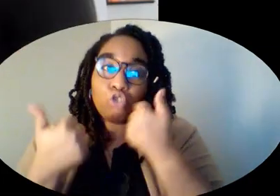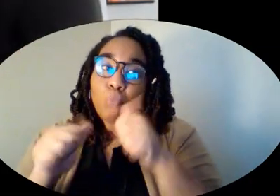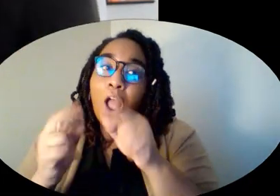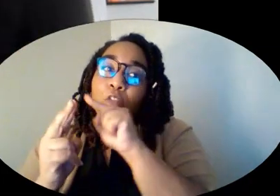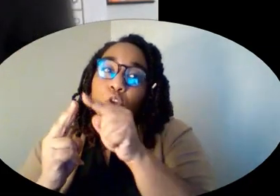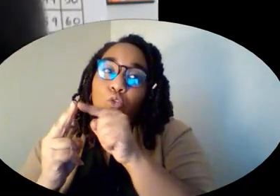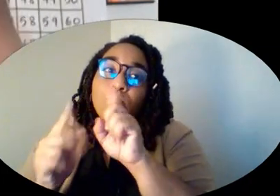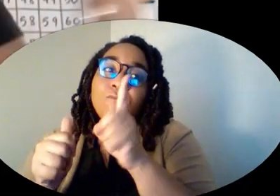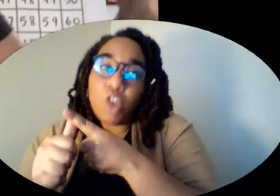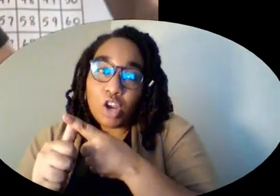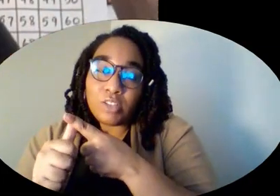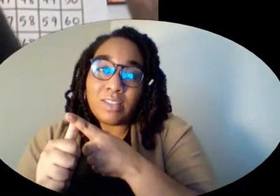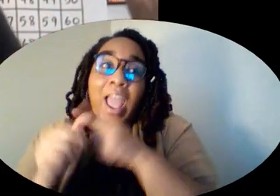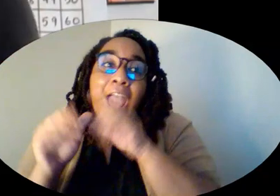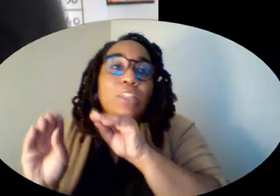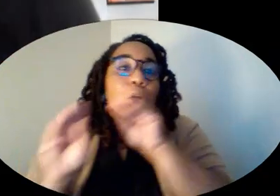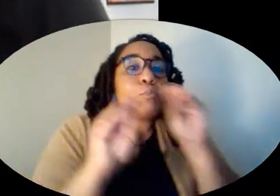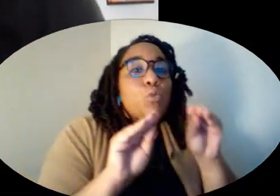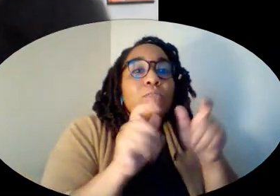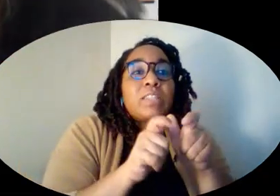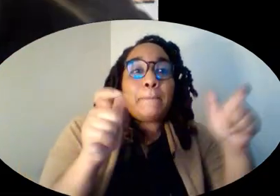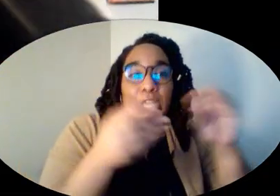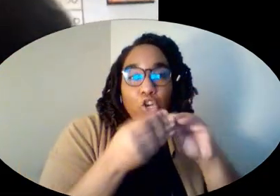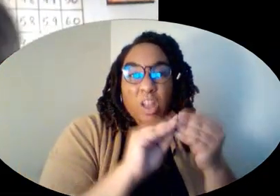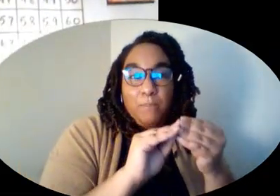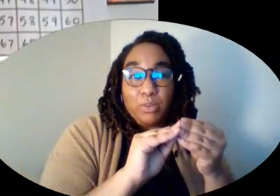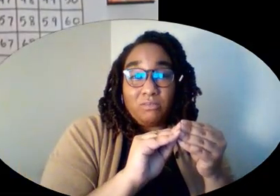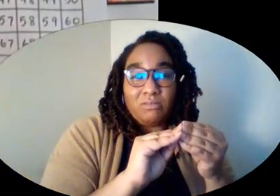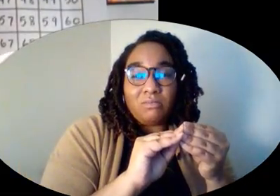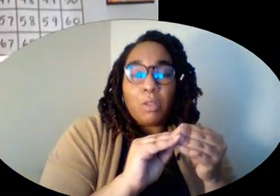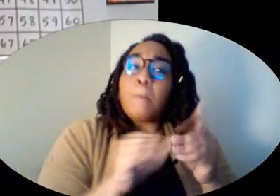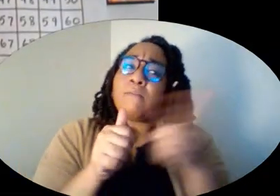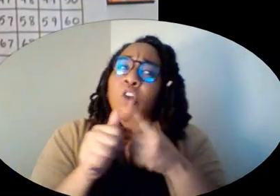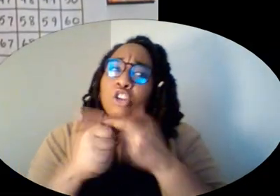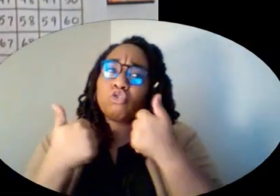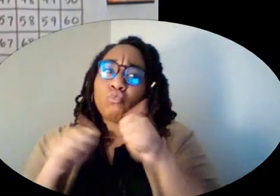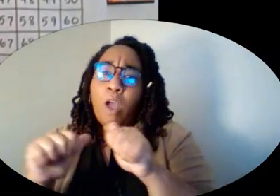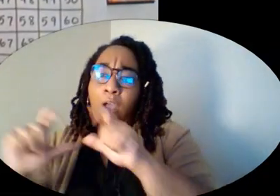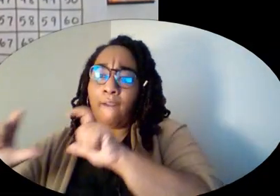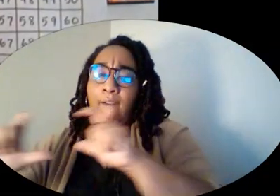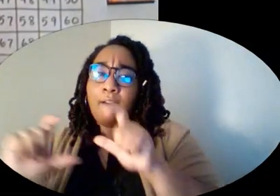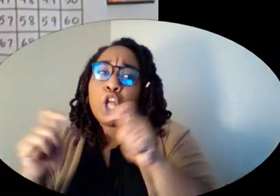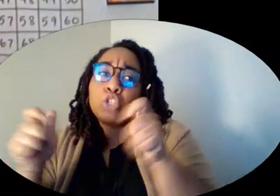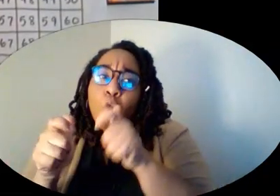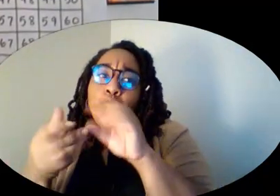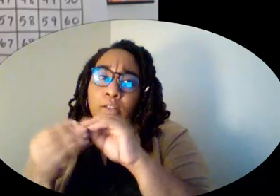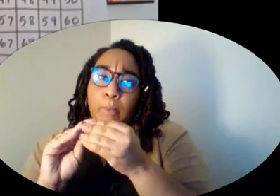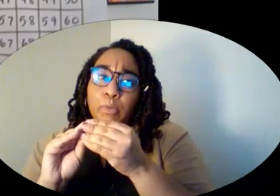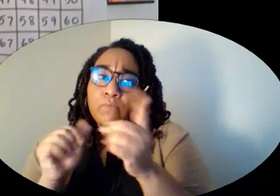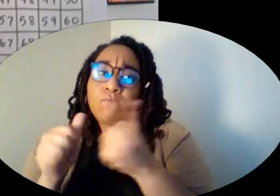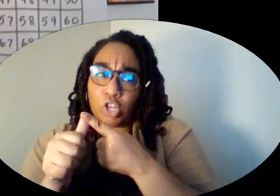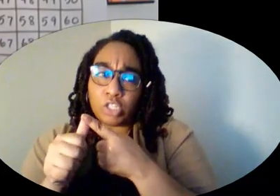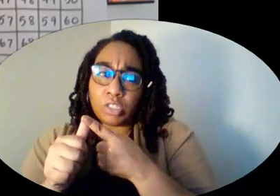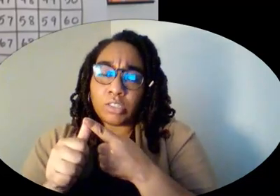then you move into the larger sets of numbers, right? Okay. So let's pull out, let's do, I'm do